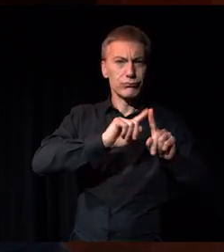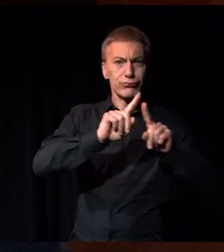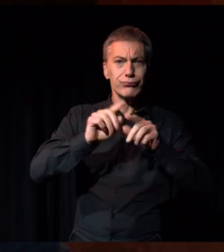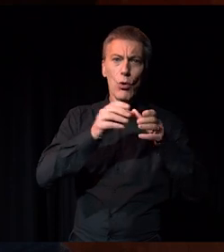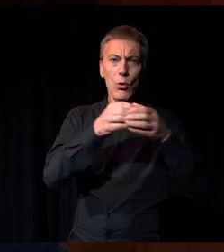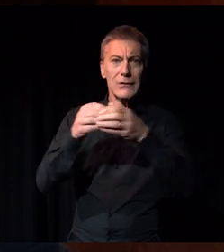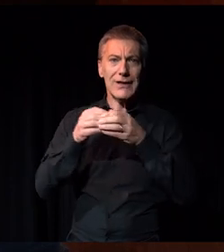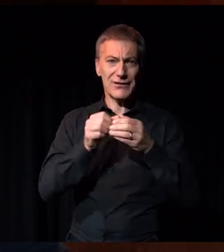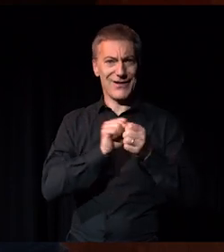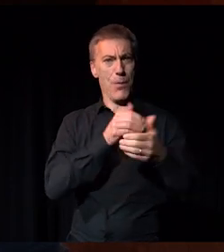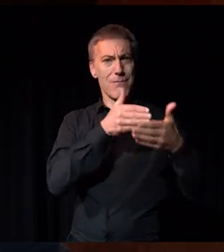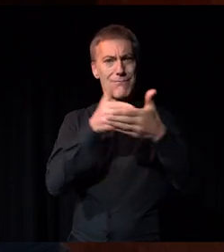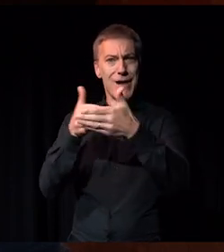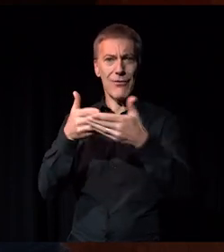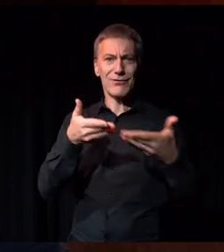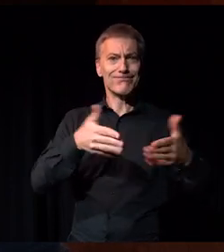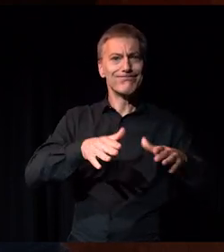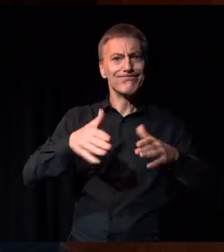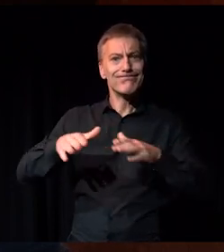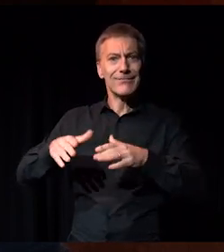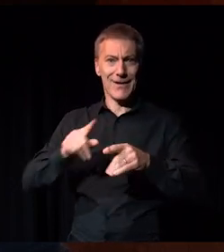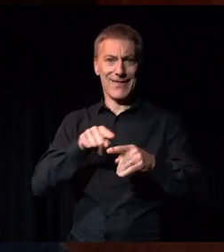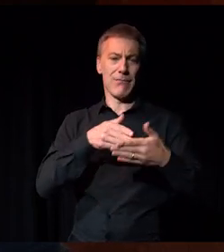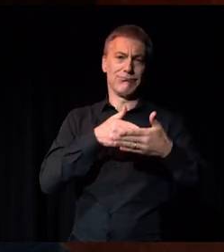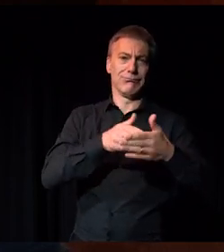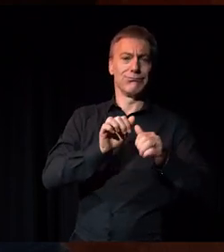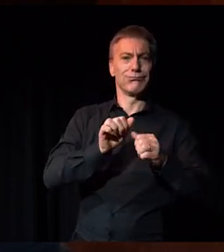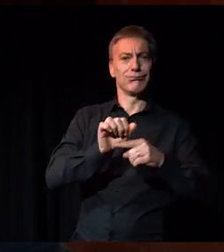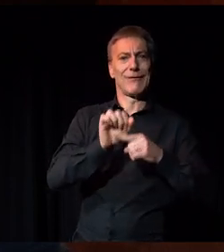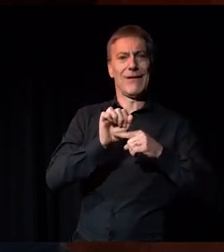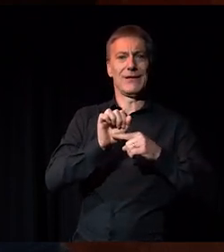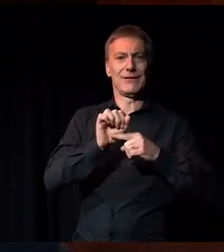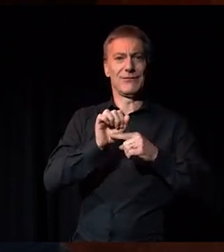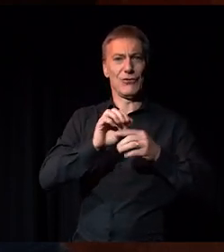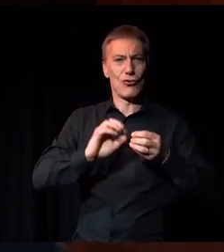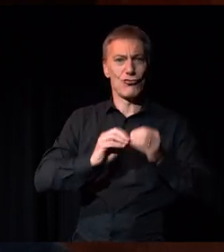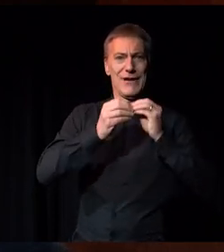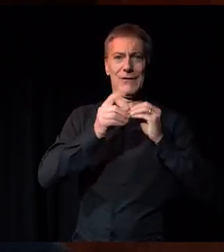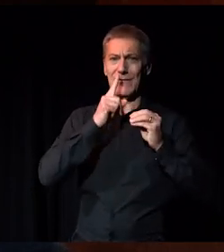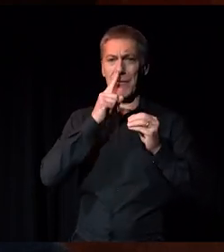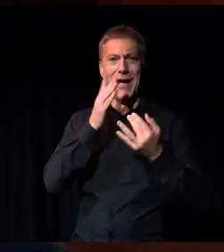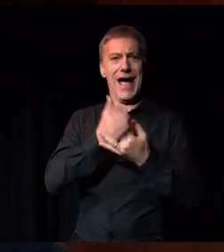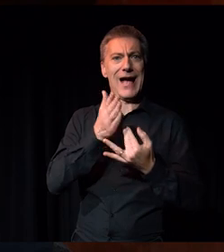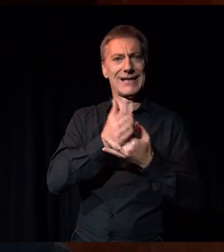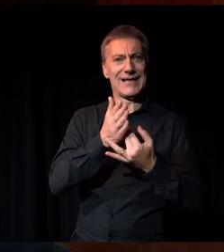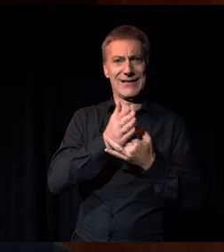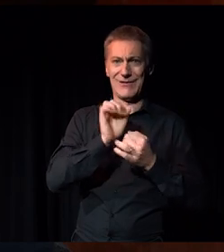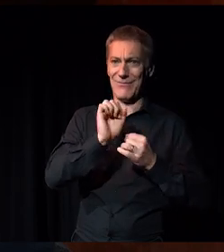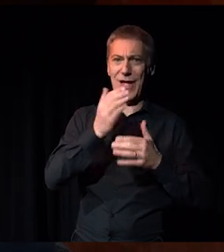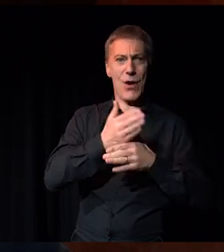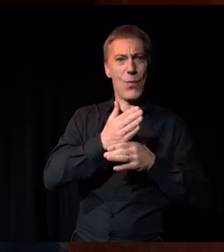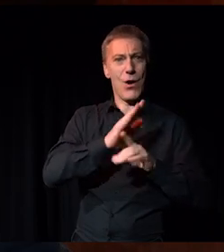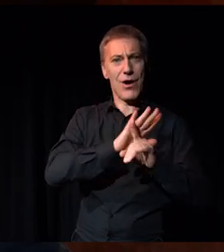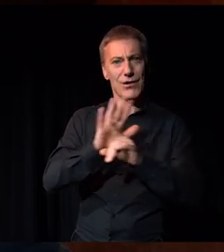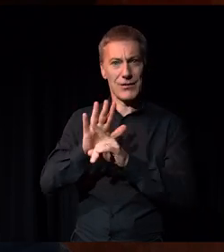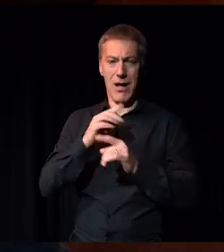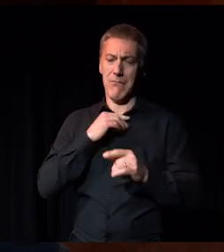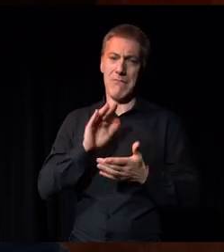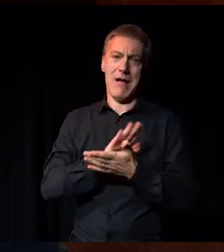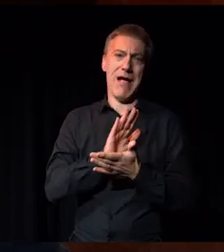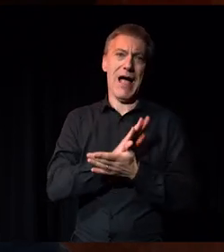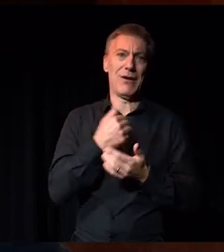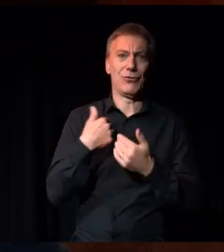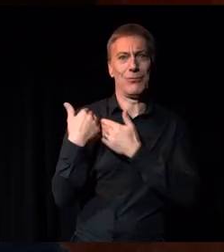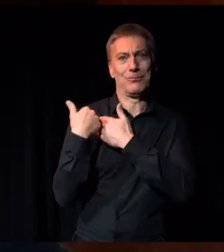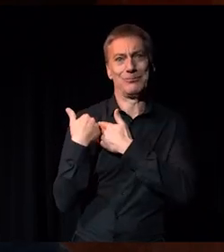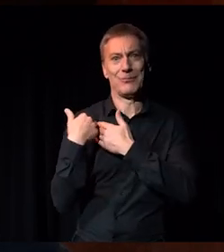deconstruct barriers which prevent creatives and communities from working class backgrounds accessing their work. So I'm really pleased to be